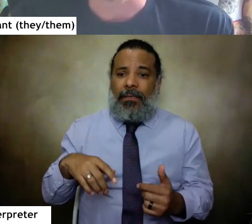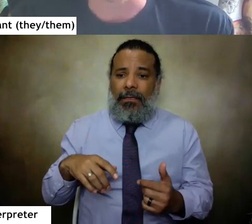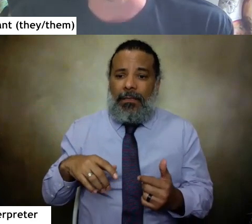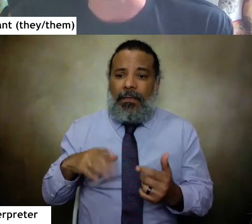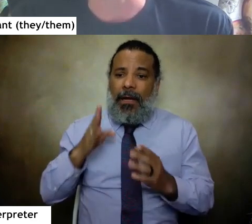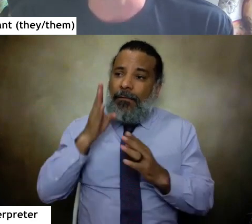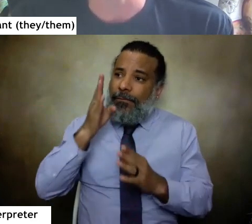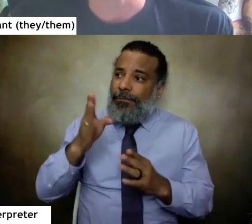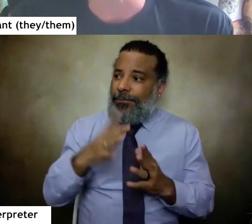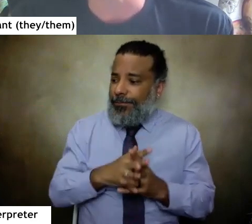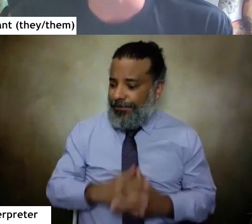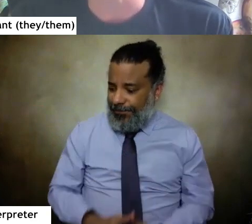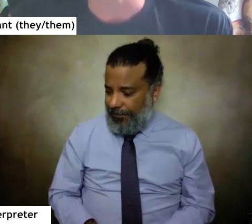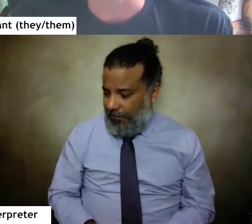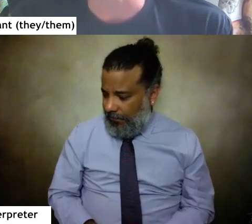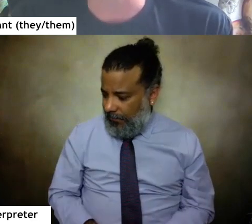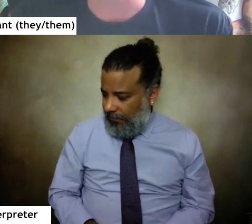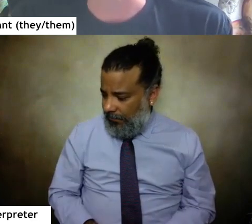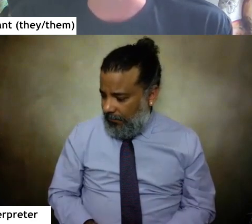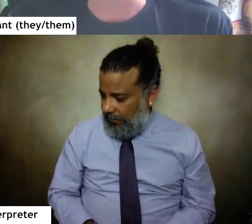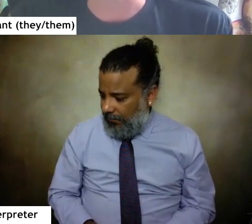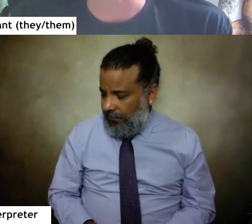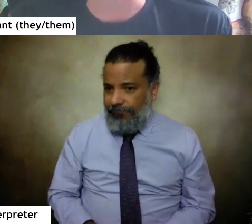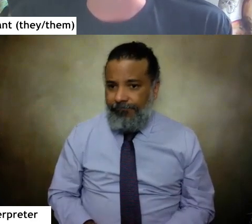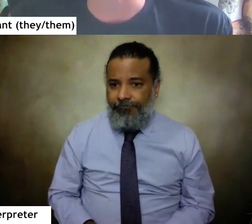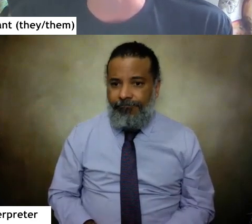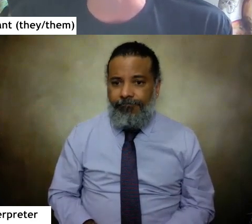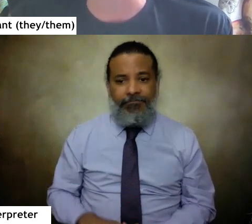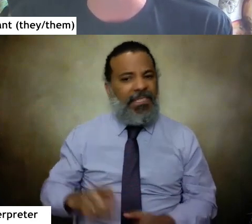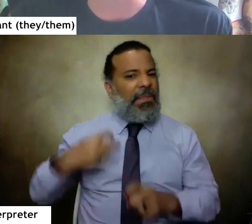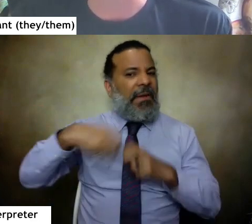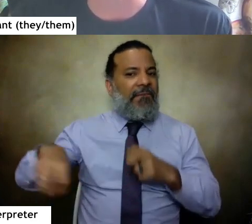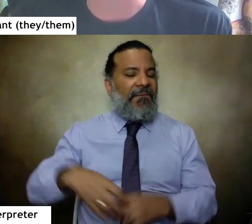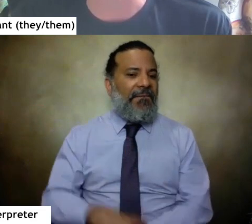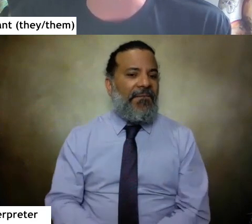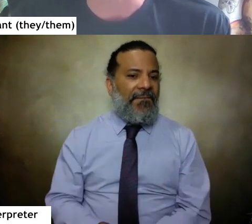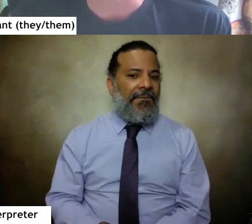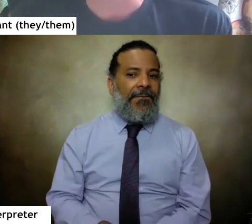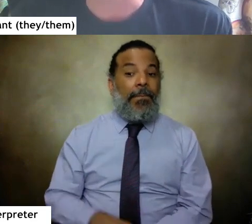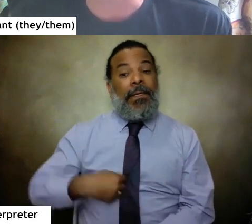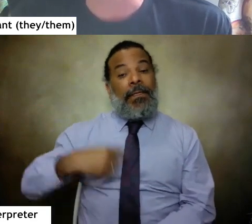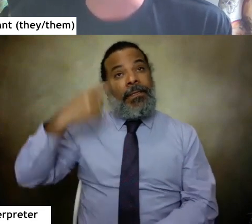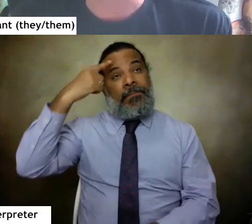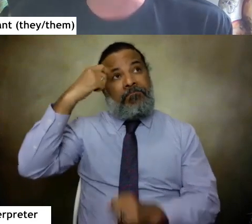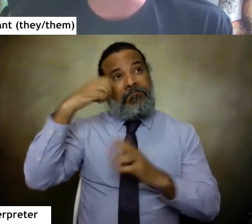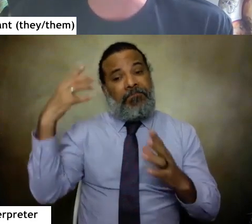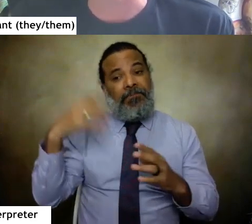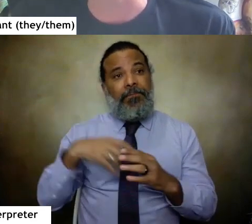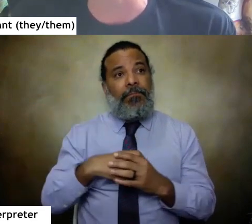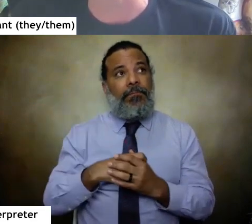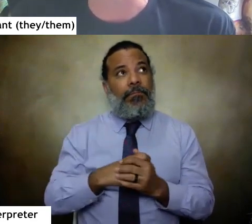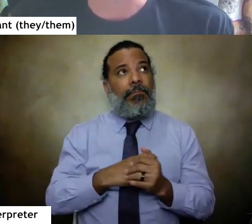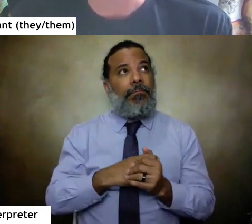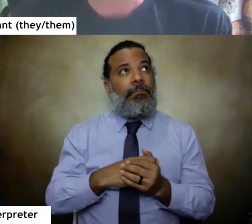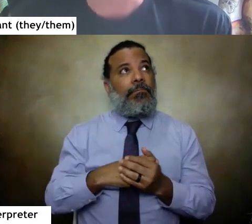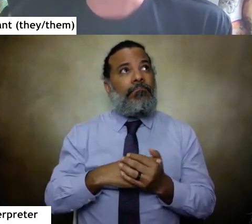um it's going to be rough but i think that i am committed